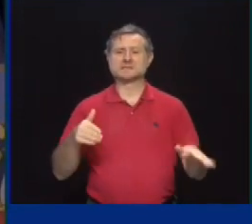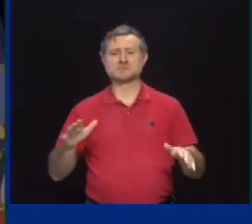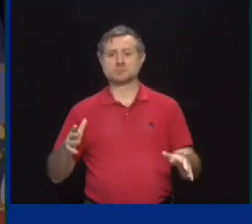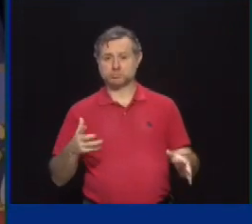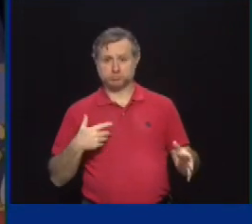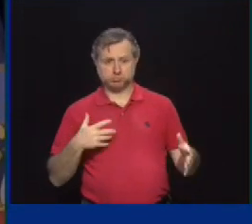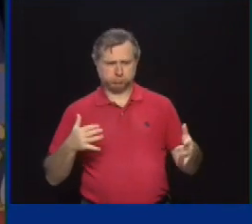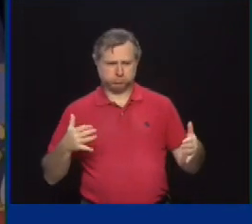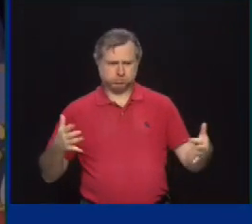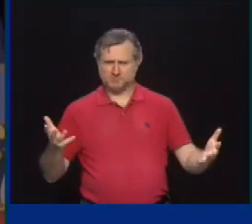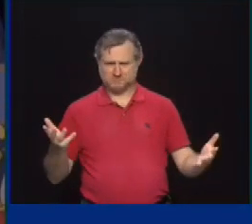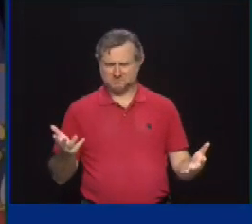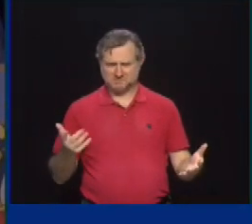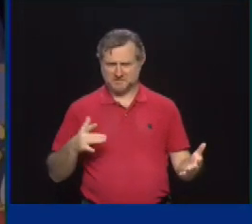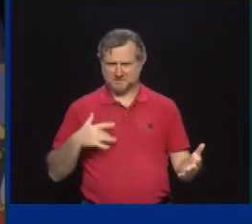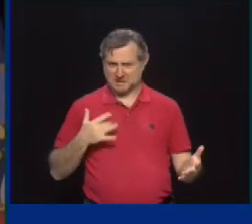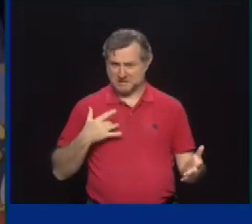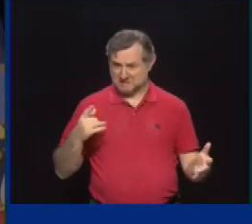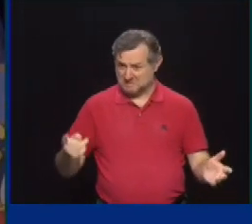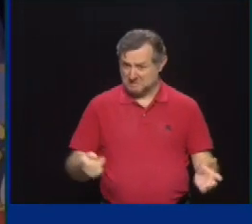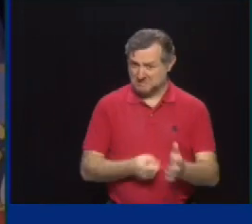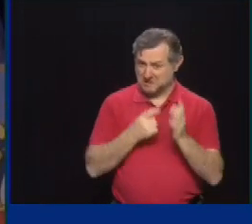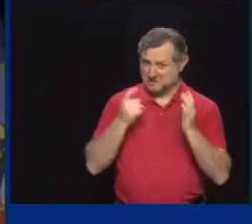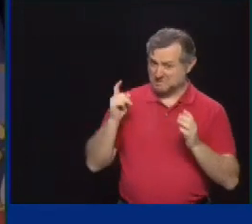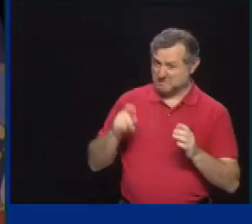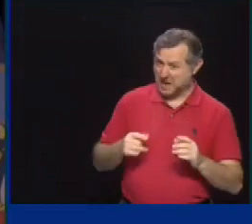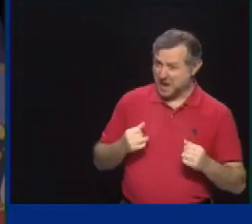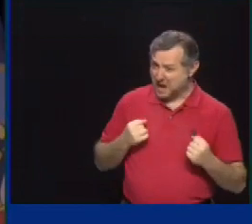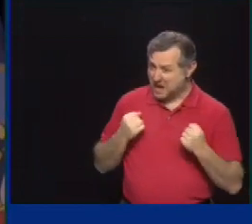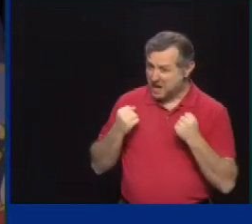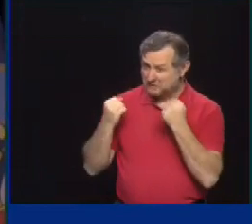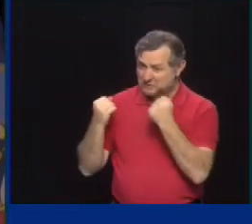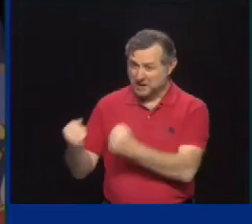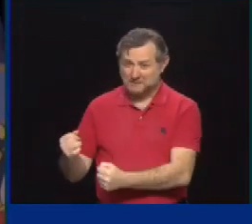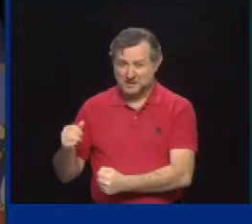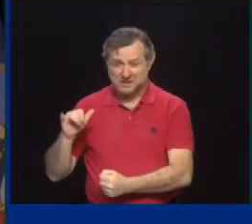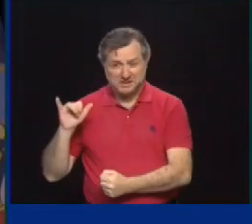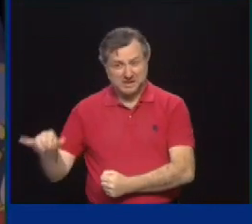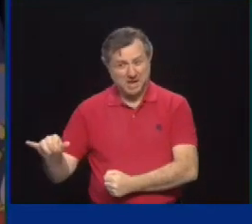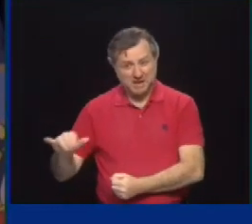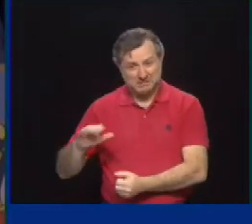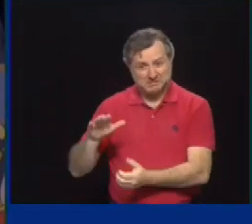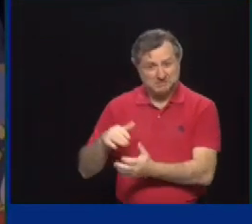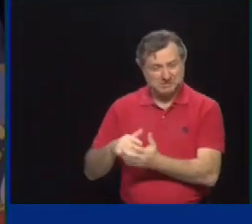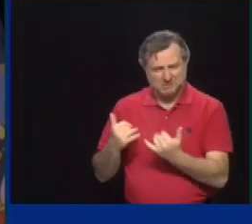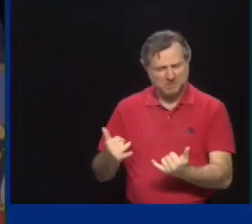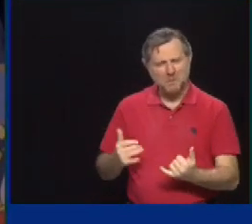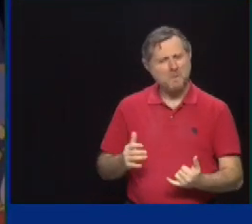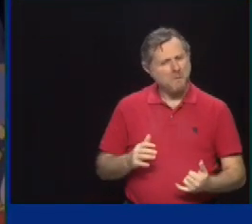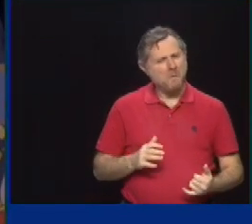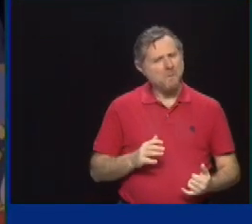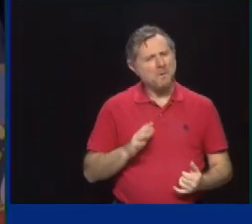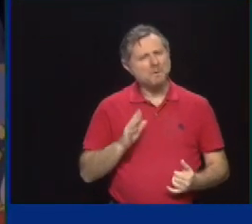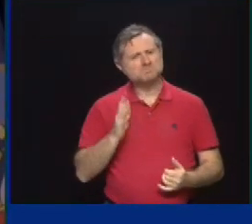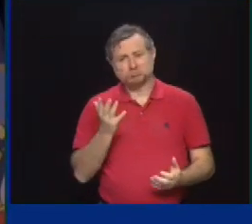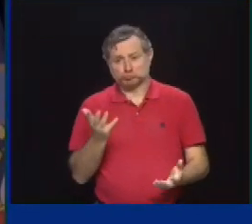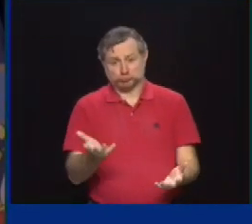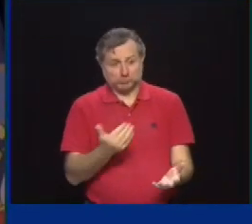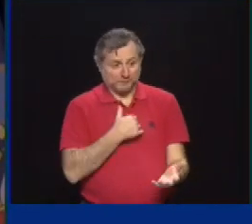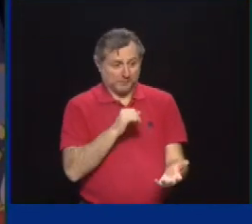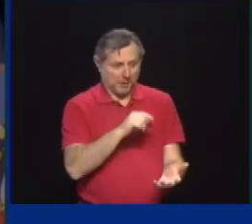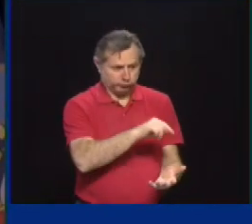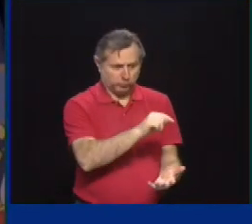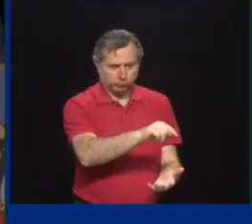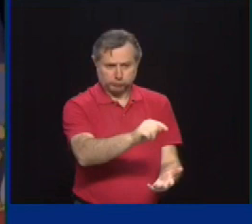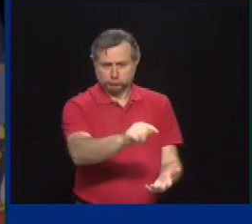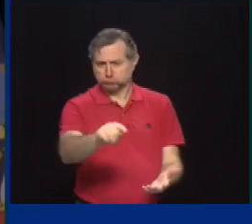sensing the demand for people to get in their cars and drive their kids there in that circumstance. again, and it's on the table. There's no reason why we wouldn't do it